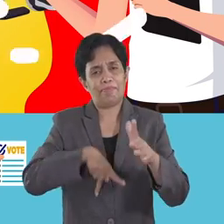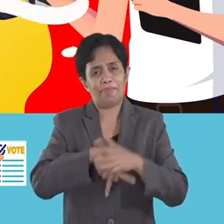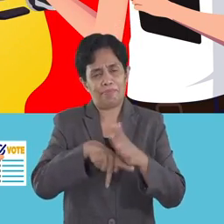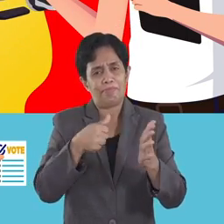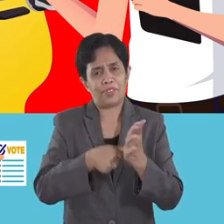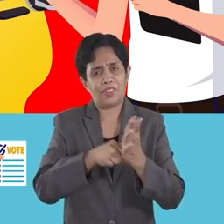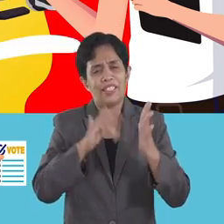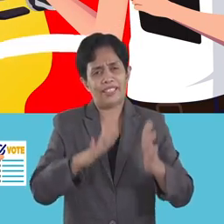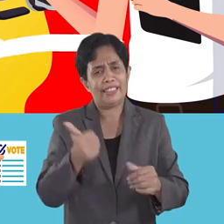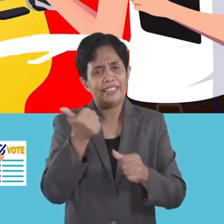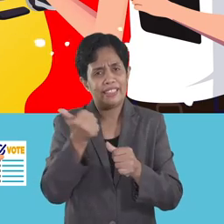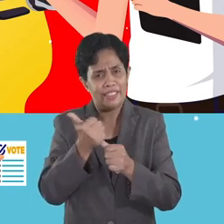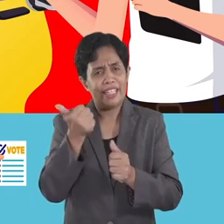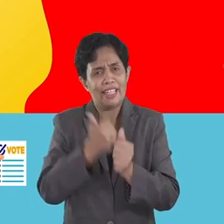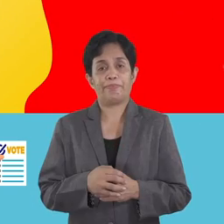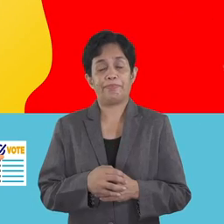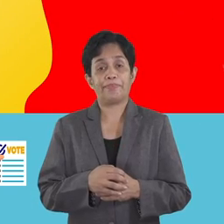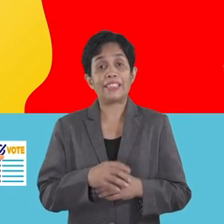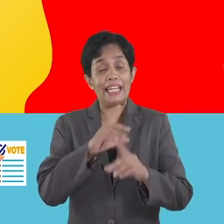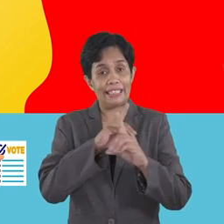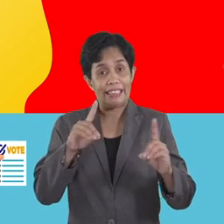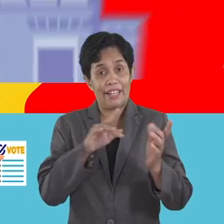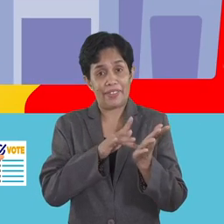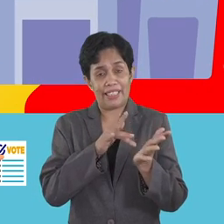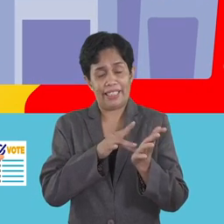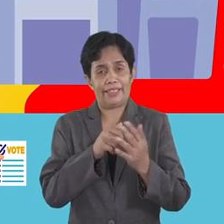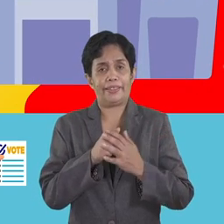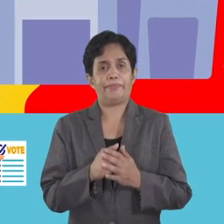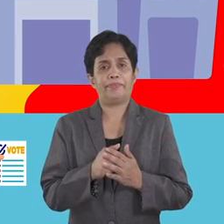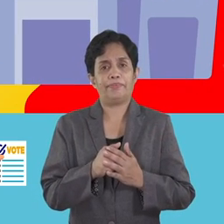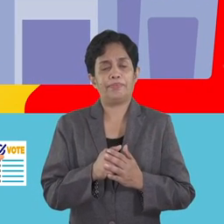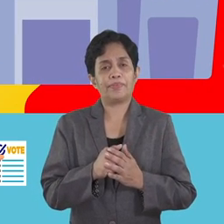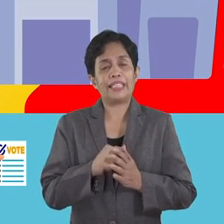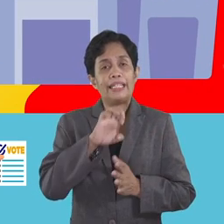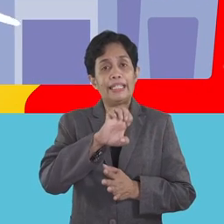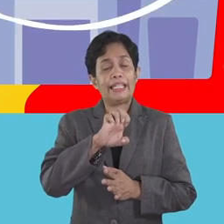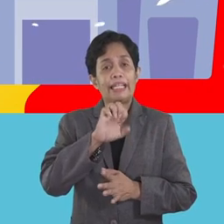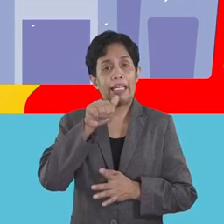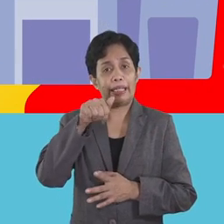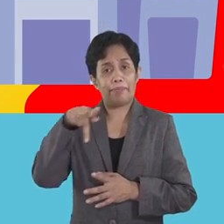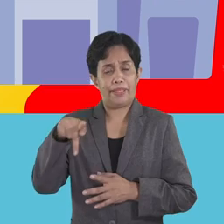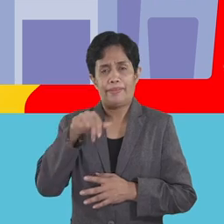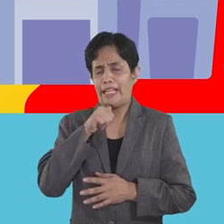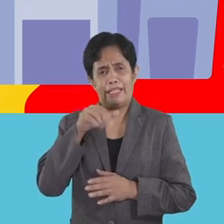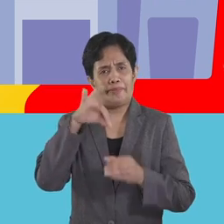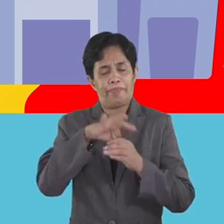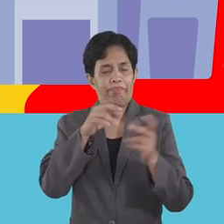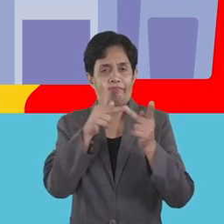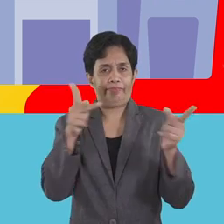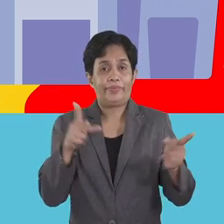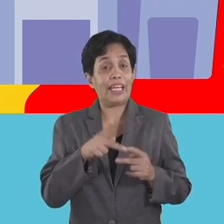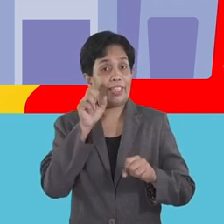will assist you every way they can. Disadvantages An EAPP is not a polling place,